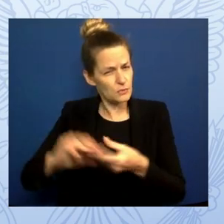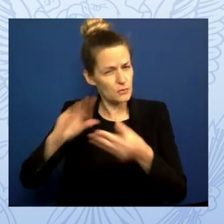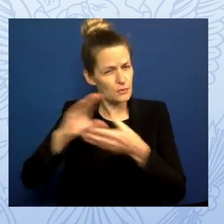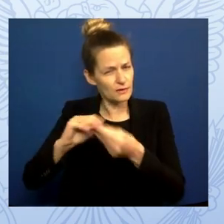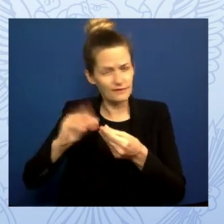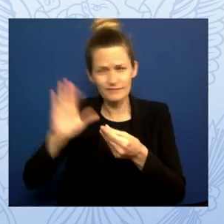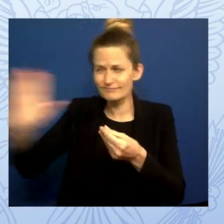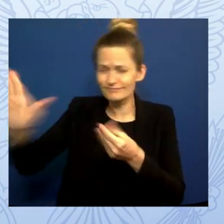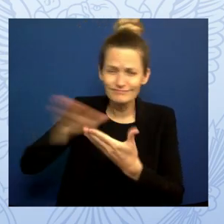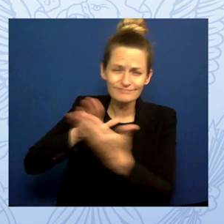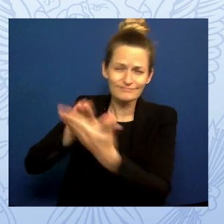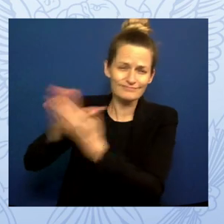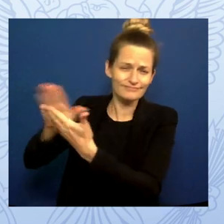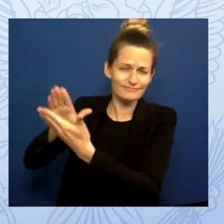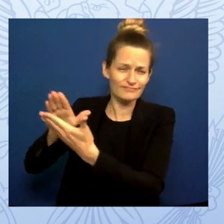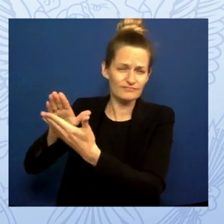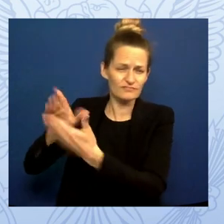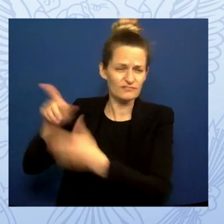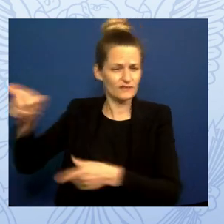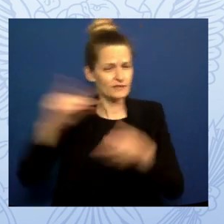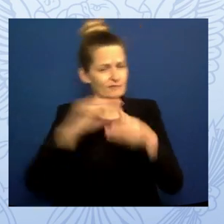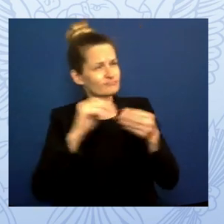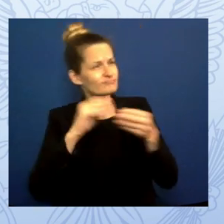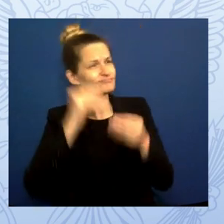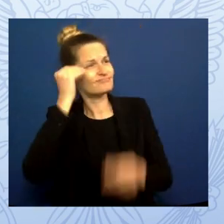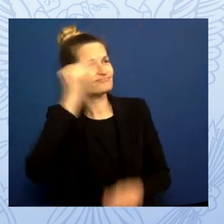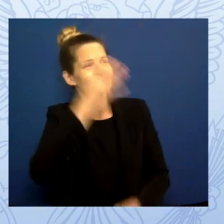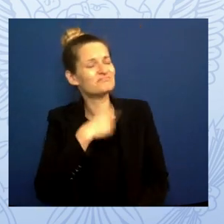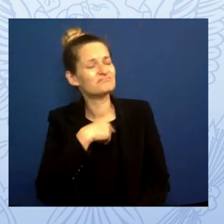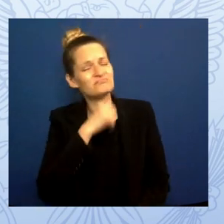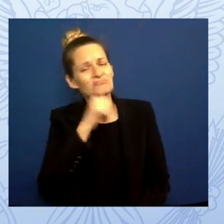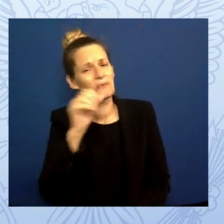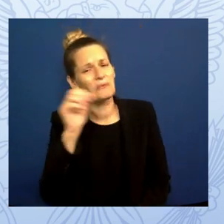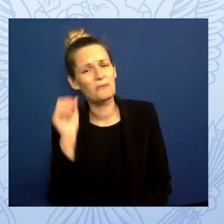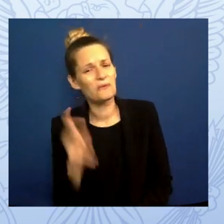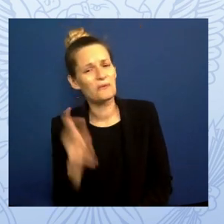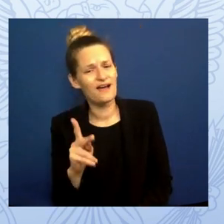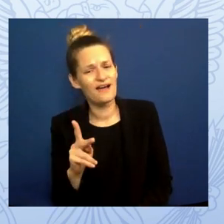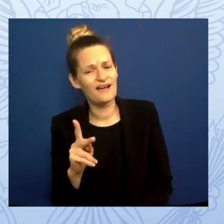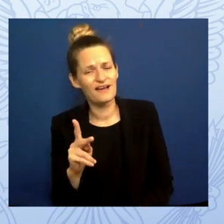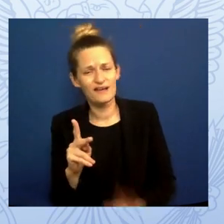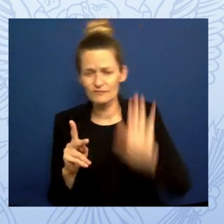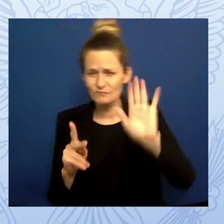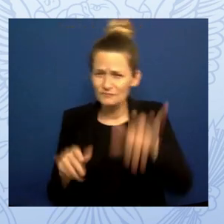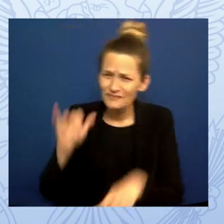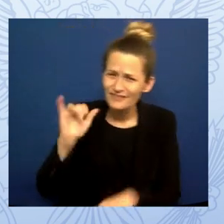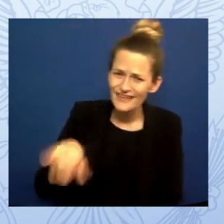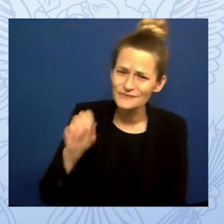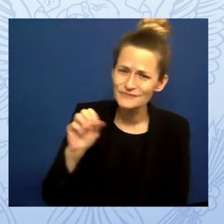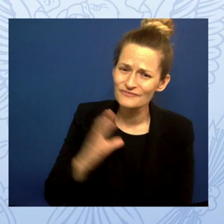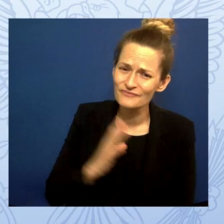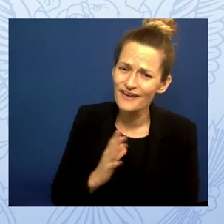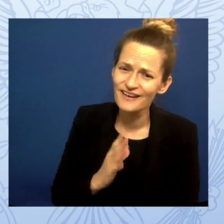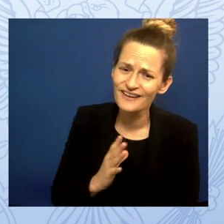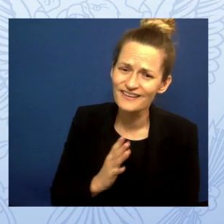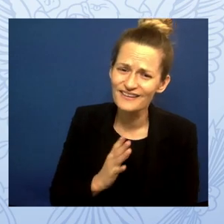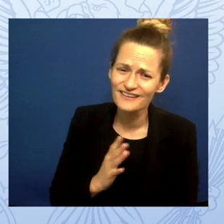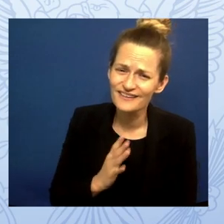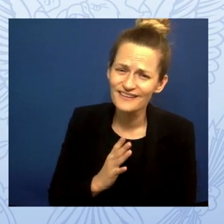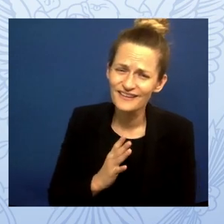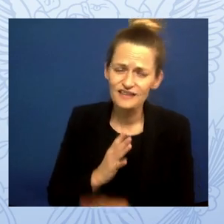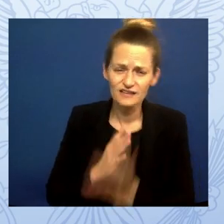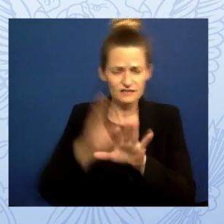I'm not okay. It's on us to meet that courage with action. To do everything